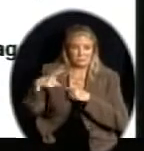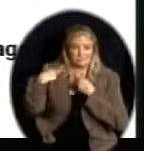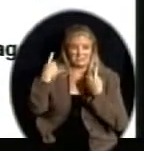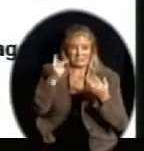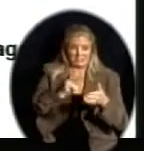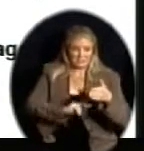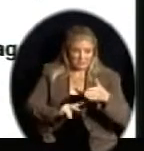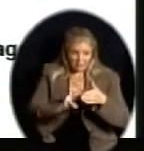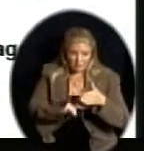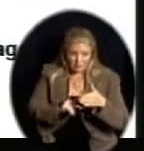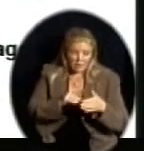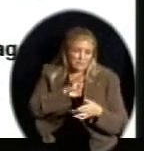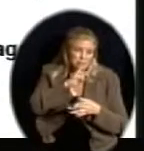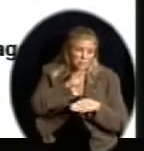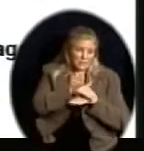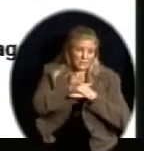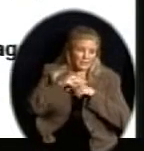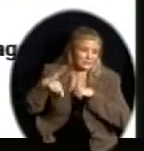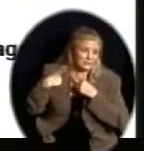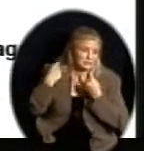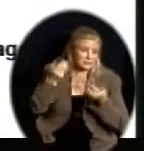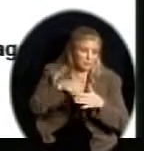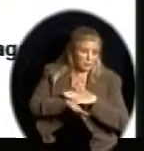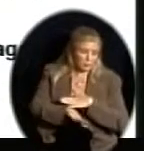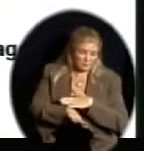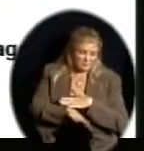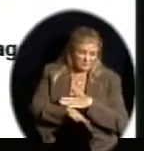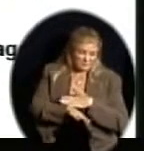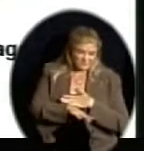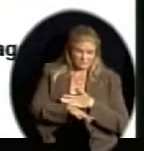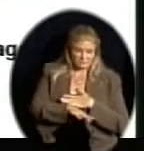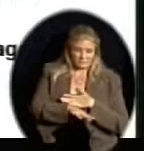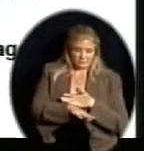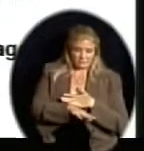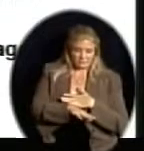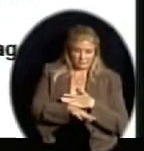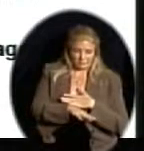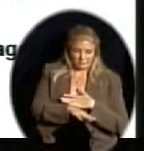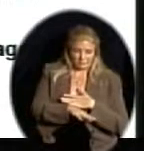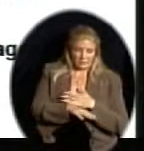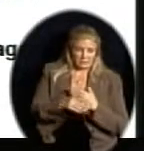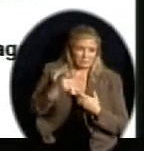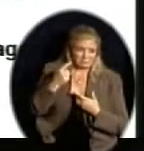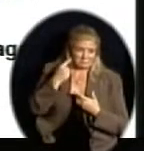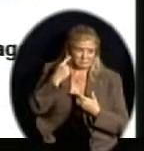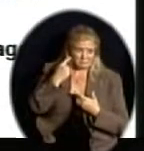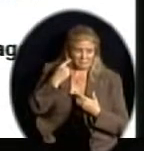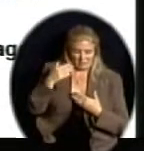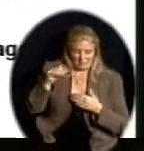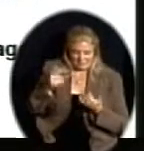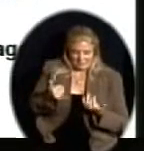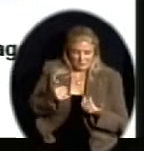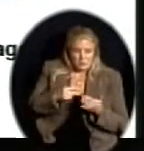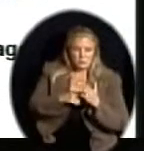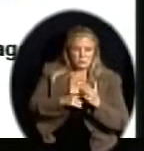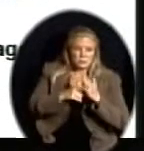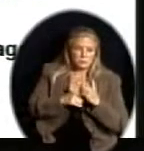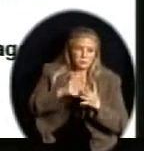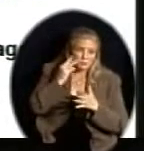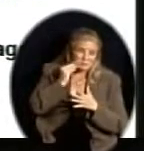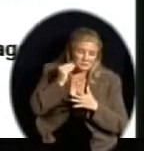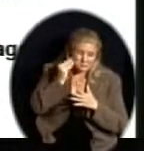begins to measure, I think, from a personal point of view of a student's experience, the challenges of Kansas assessment and AYP